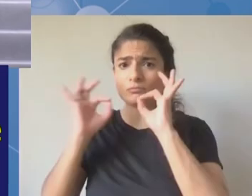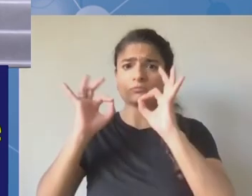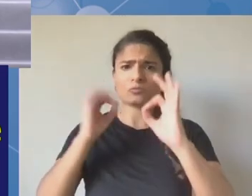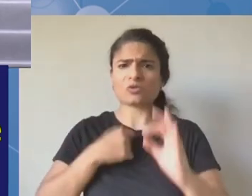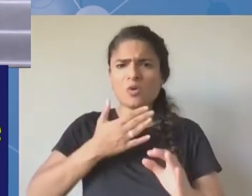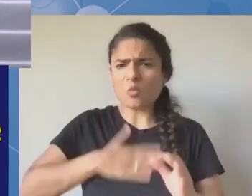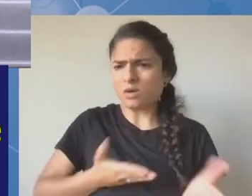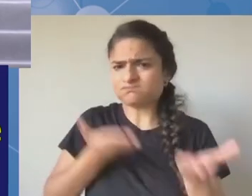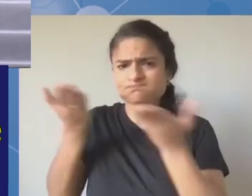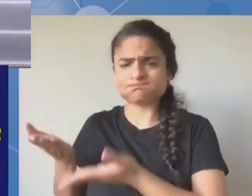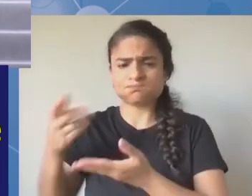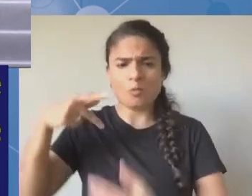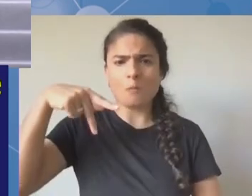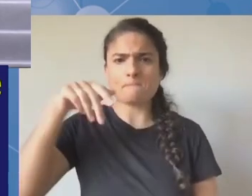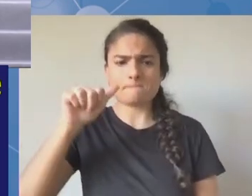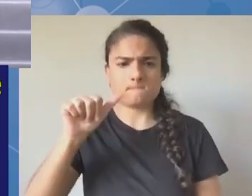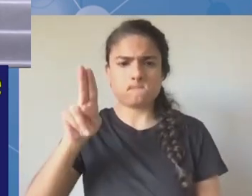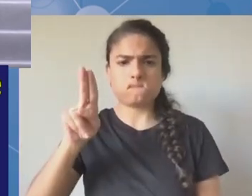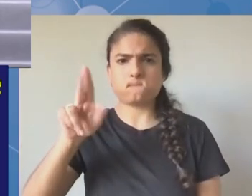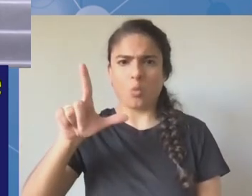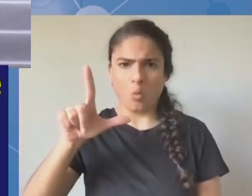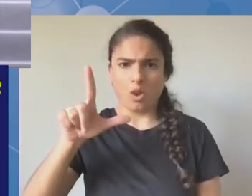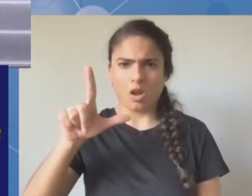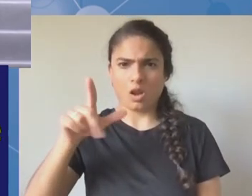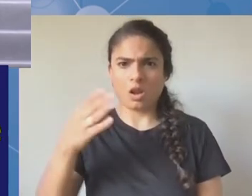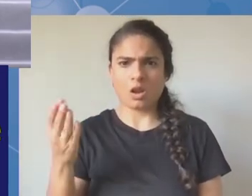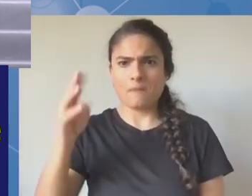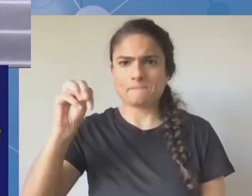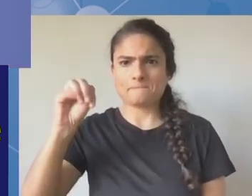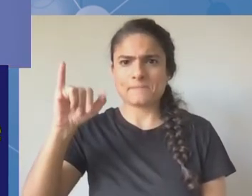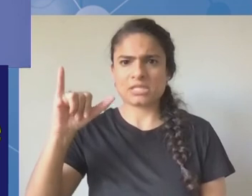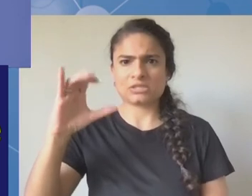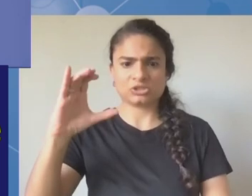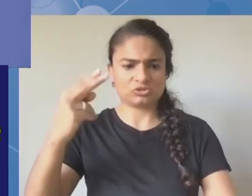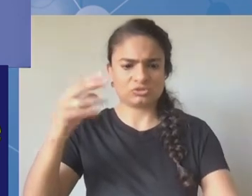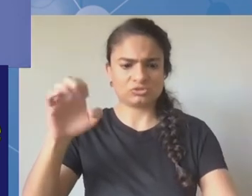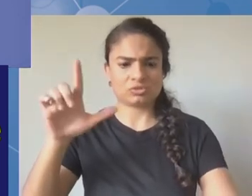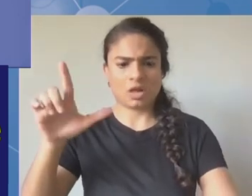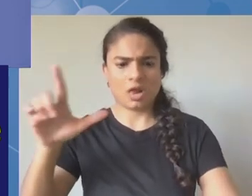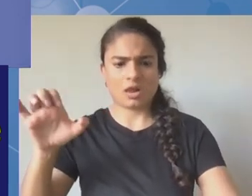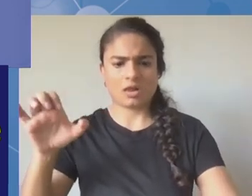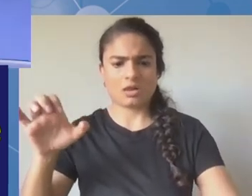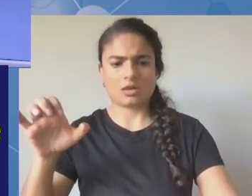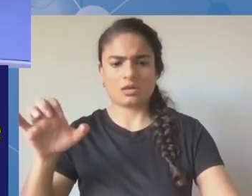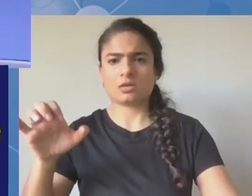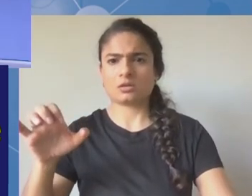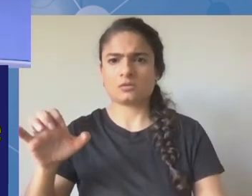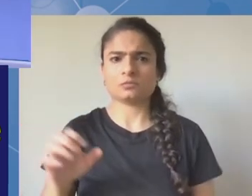observations and then we'll move on and if possible can we just cut the chime i know we're a little bit over time but we'll just make it quickly